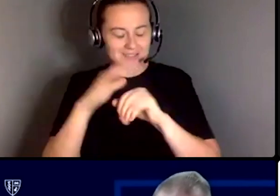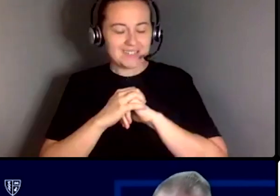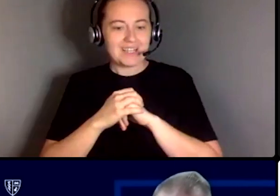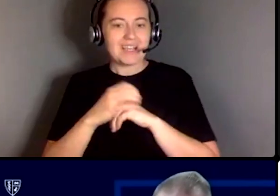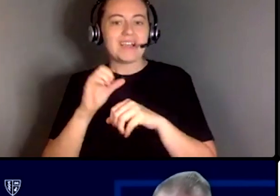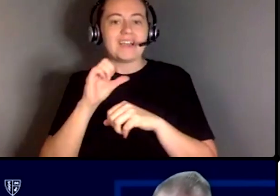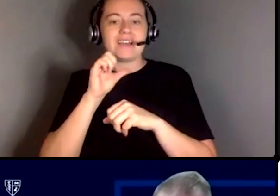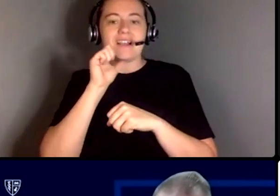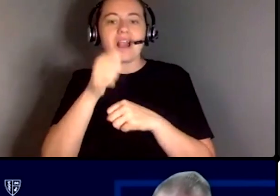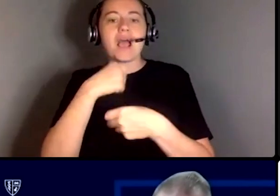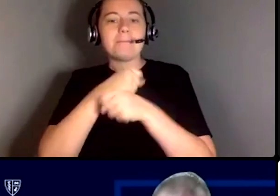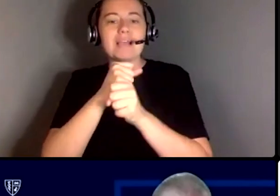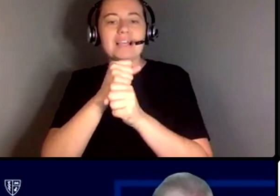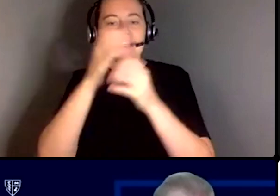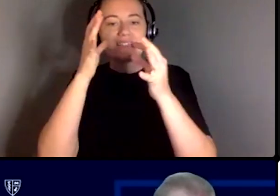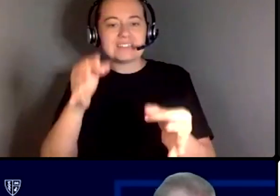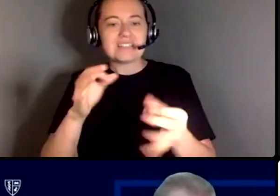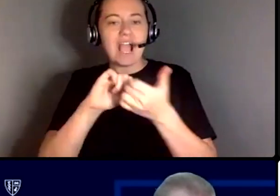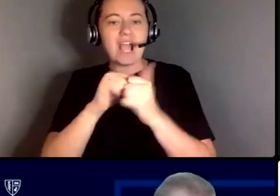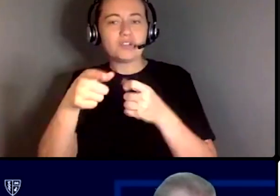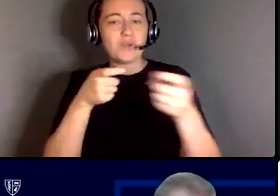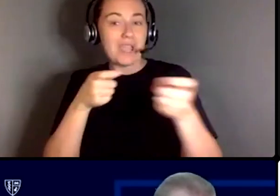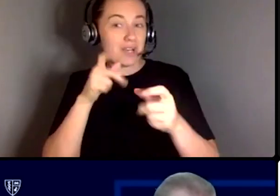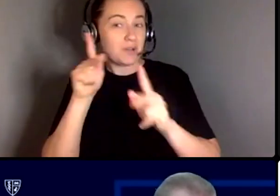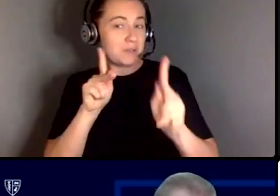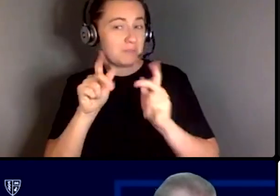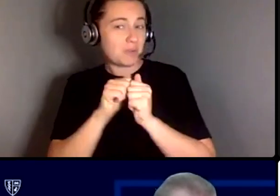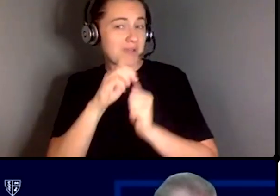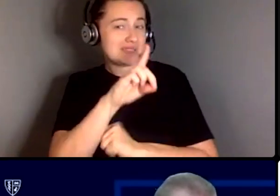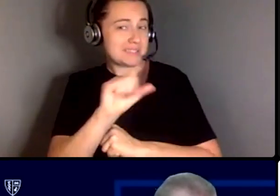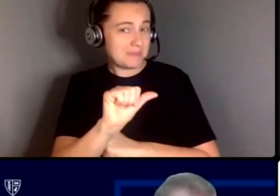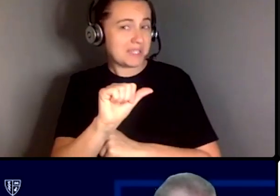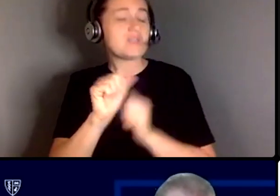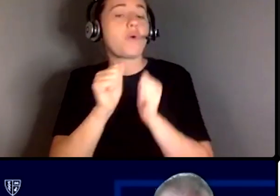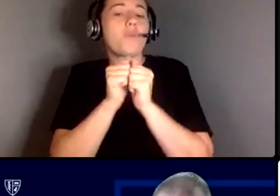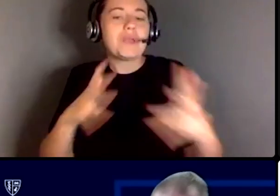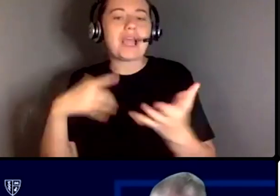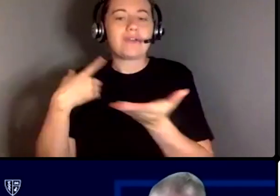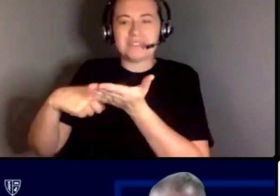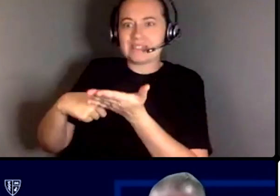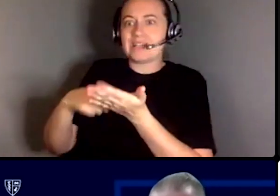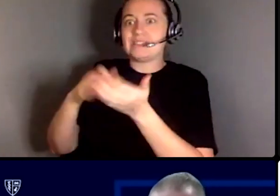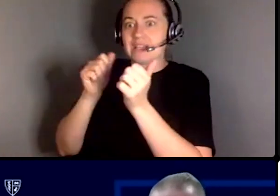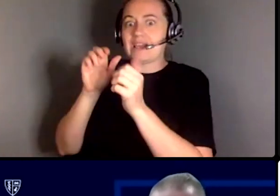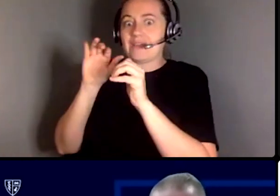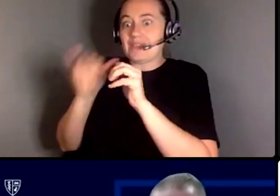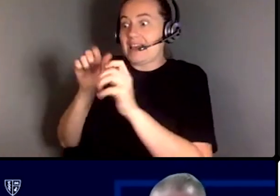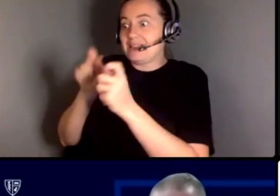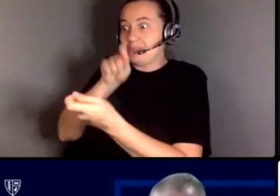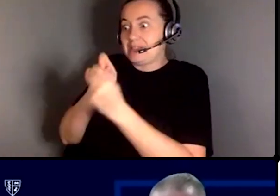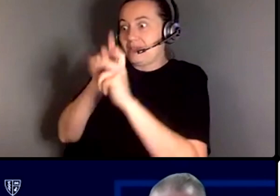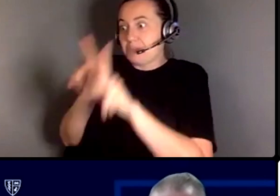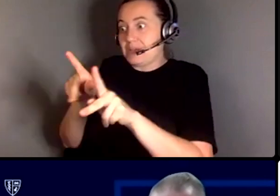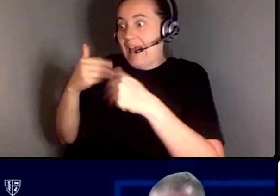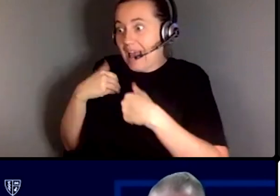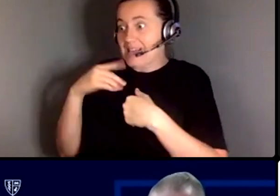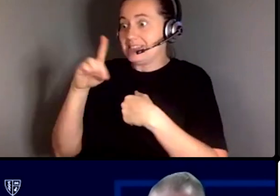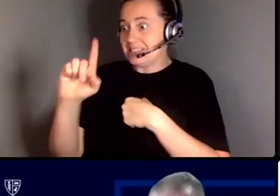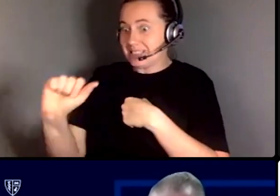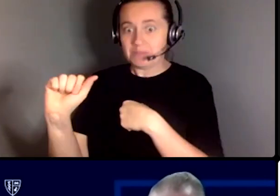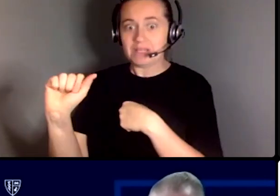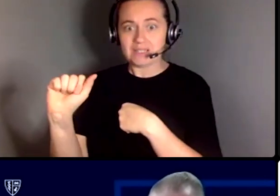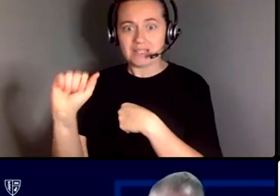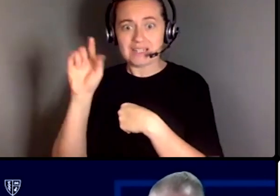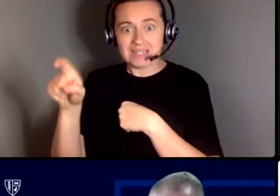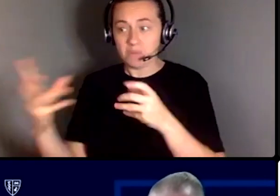on how you handle people with disabilities without talking with the people with disabilities. Again, like, I can't